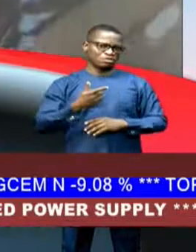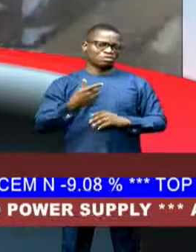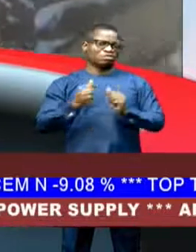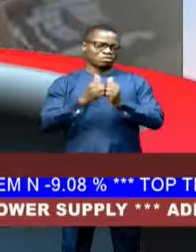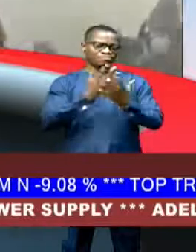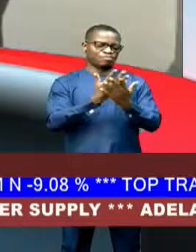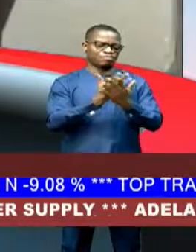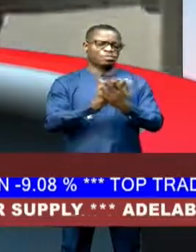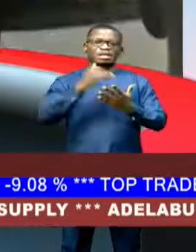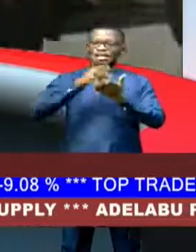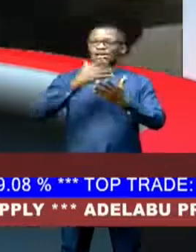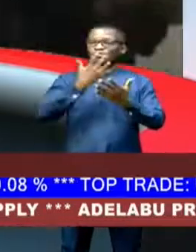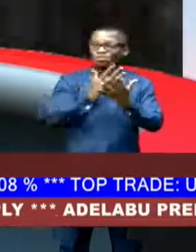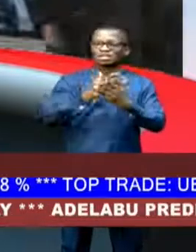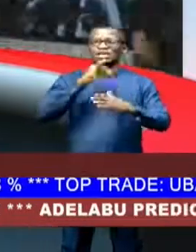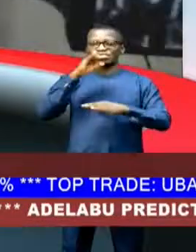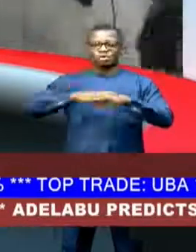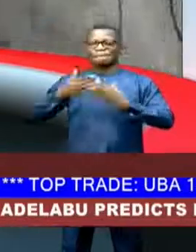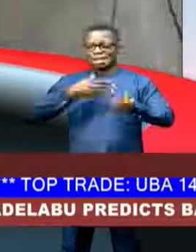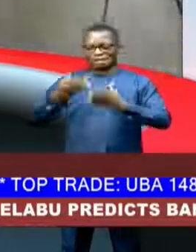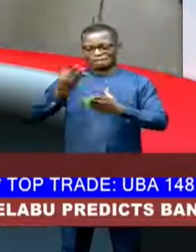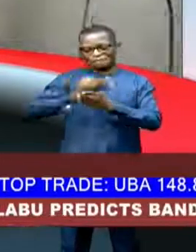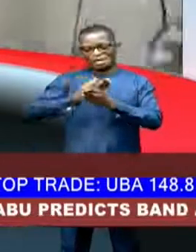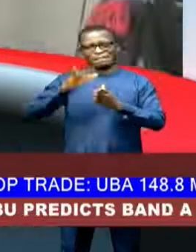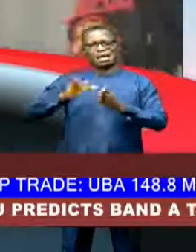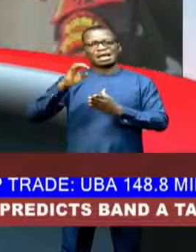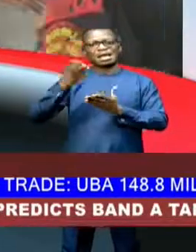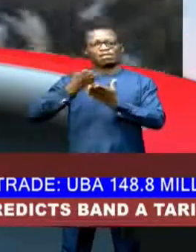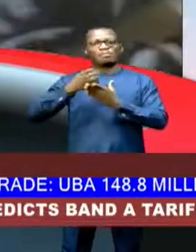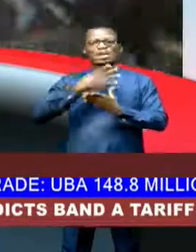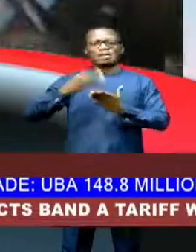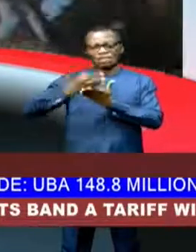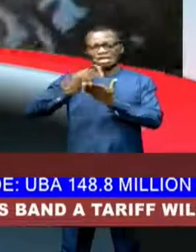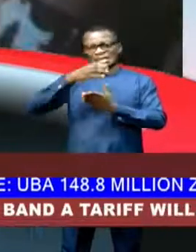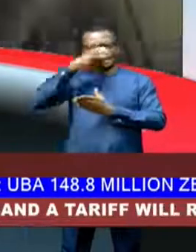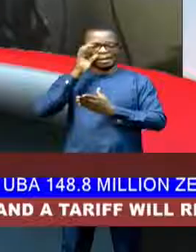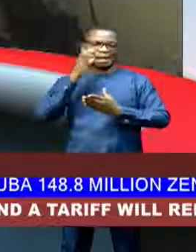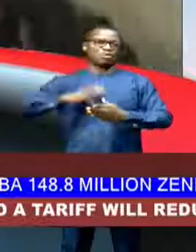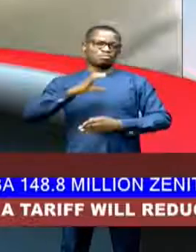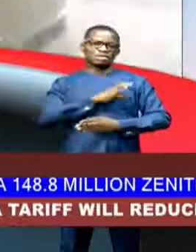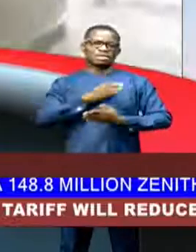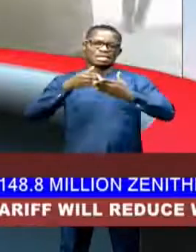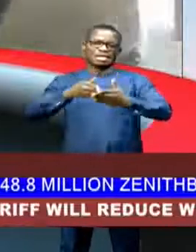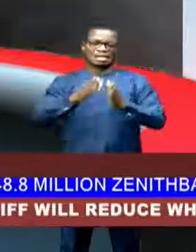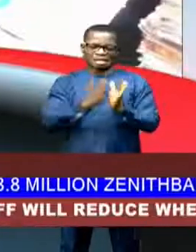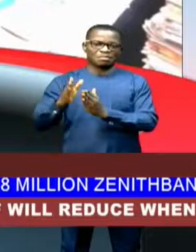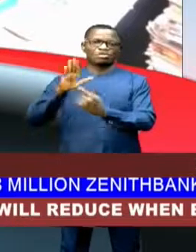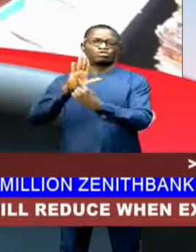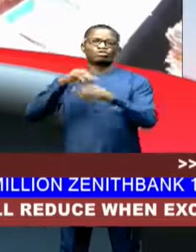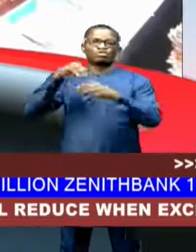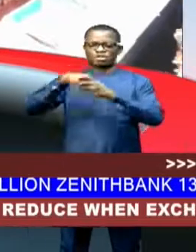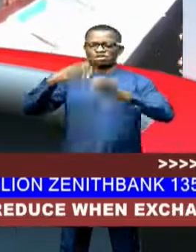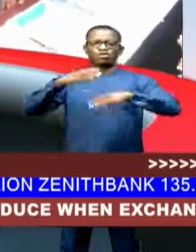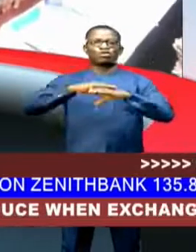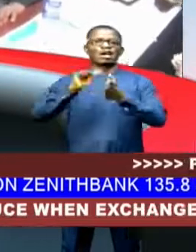Okunea is on the matter fired by the Economic and Financial Crimes Commission leading his arraignment on April 5, 2024,